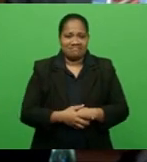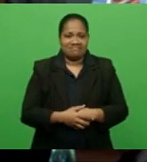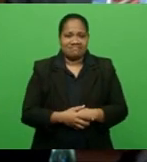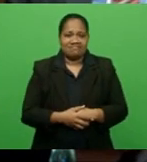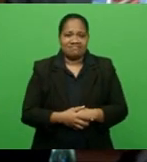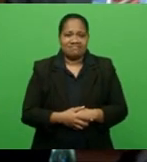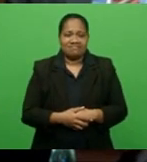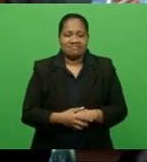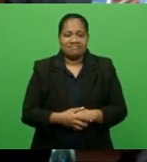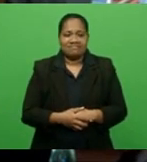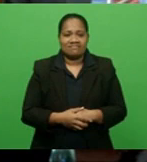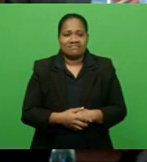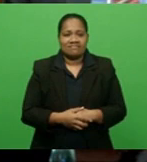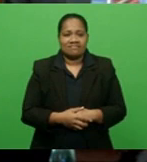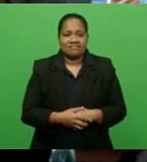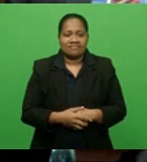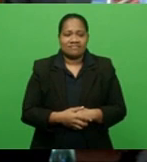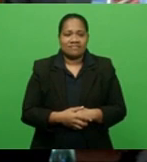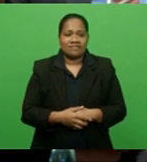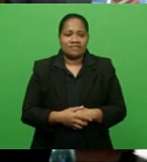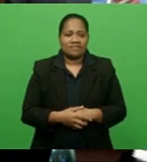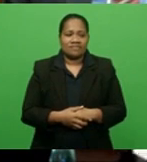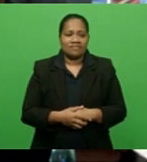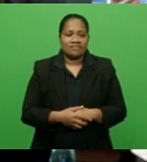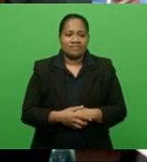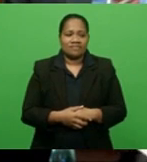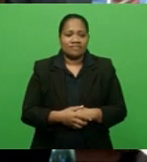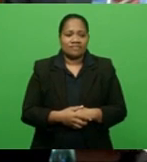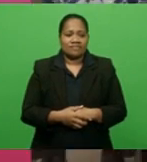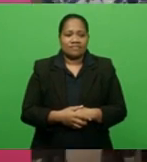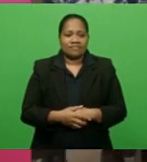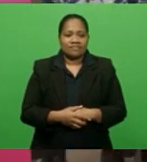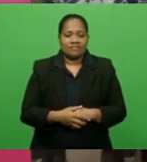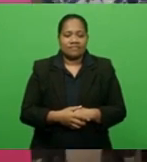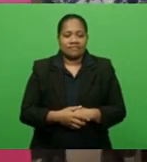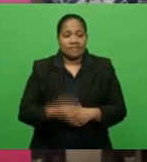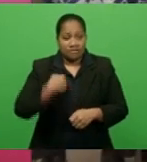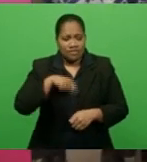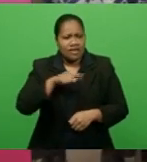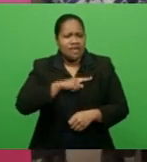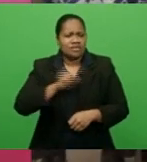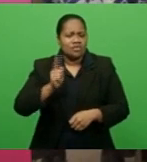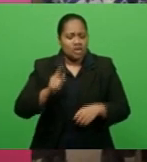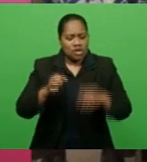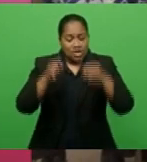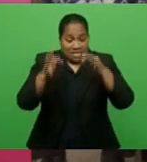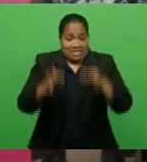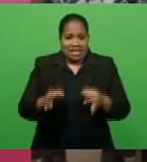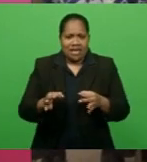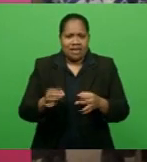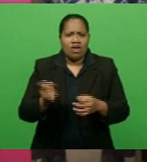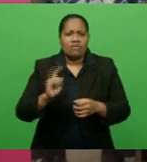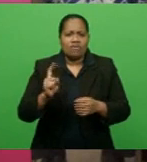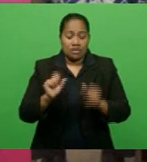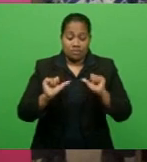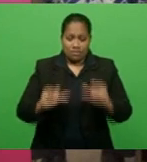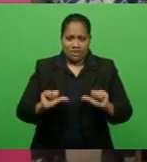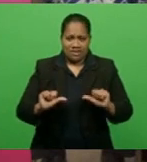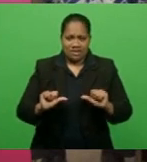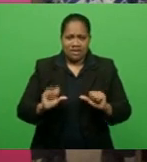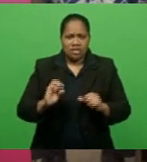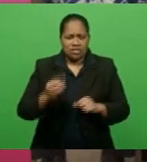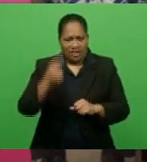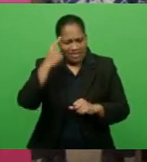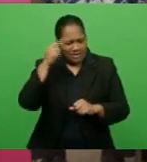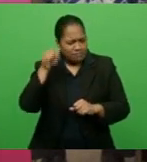first we had to decide on the president. I raised a bit of